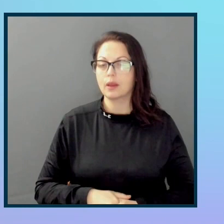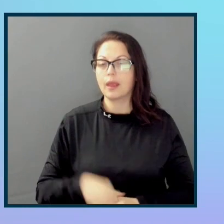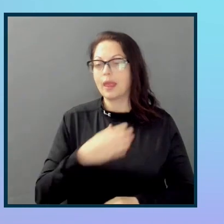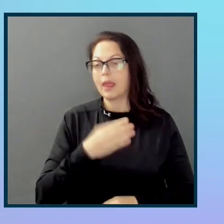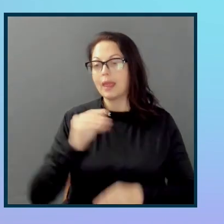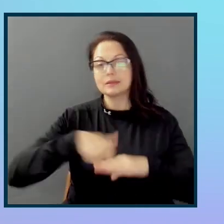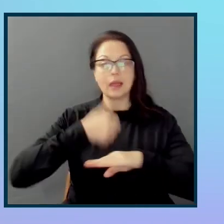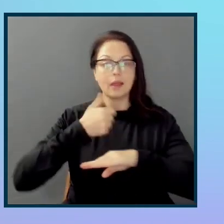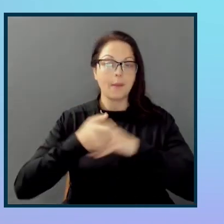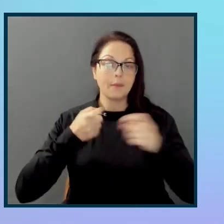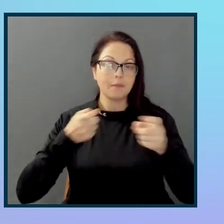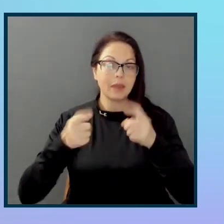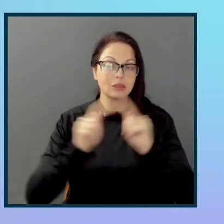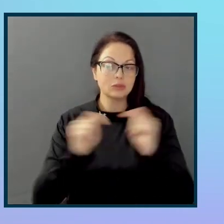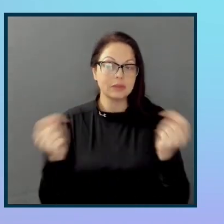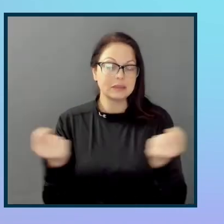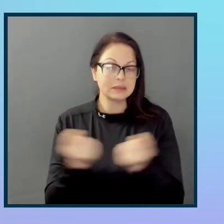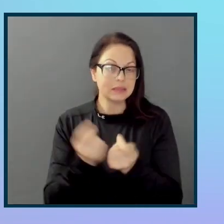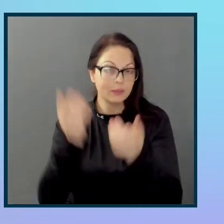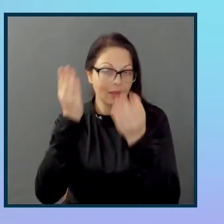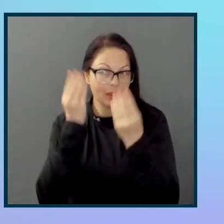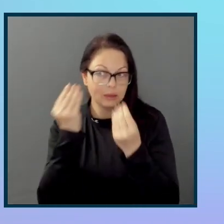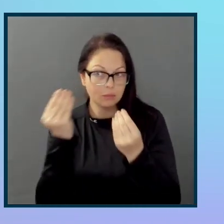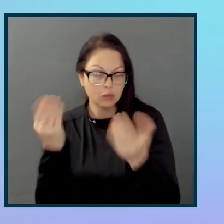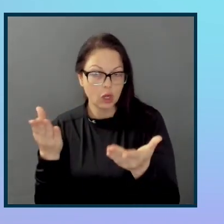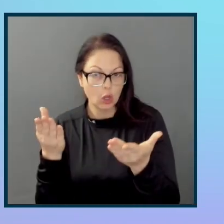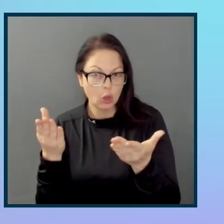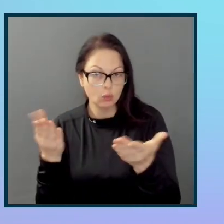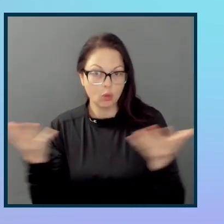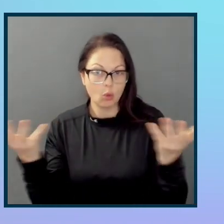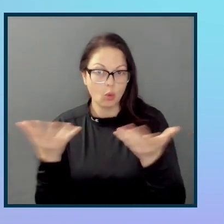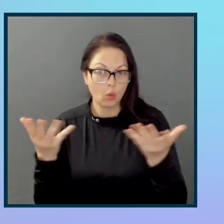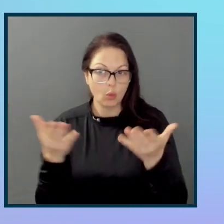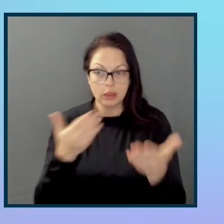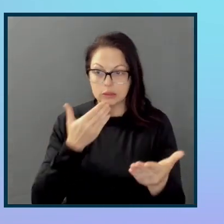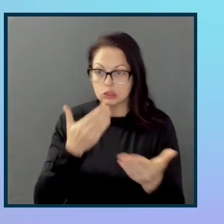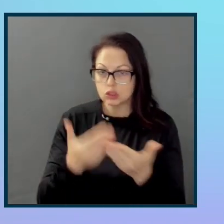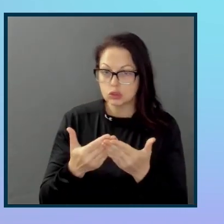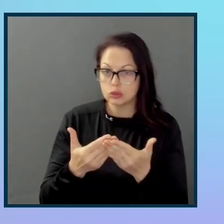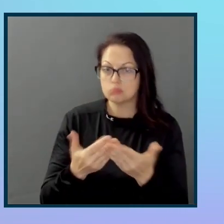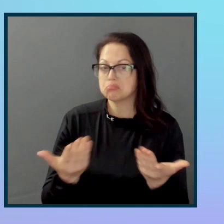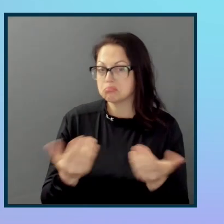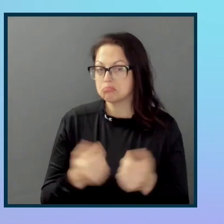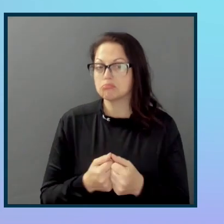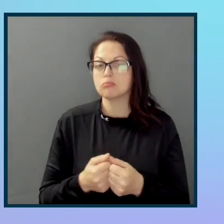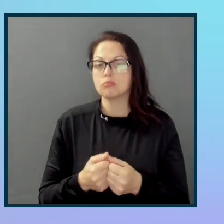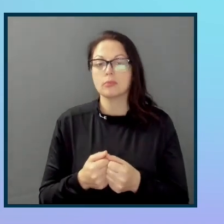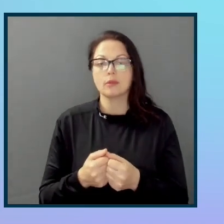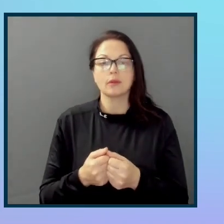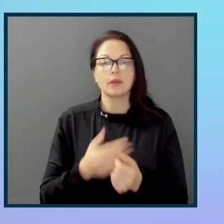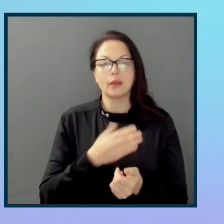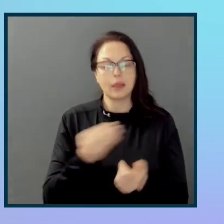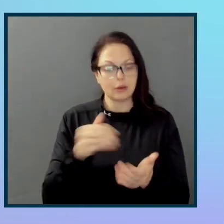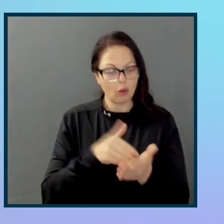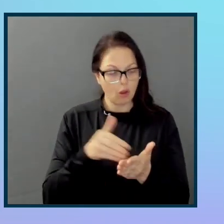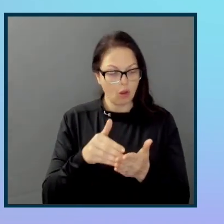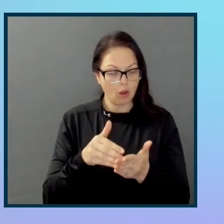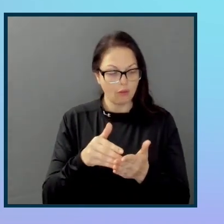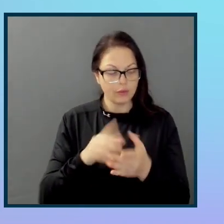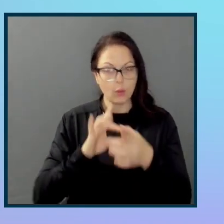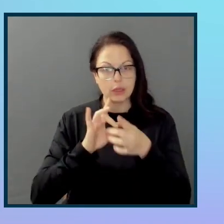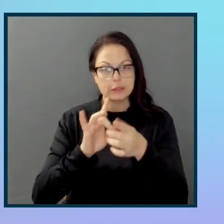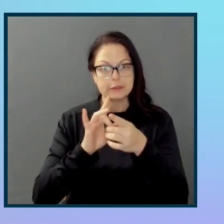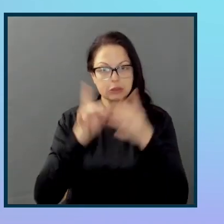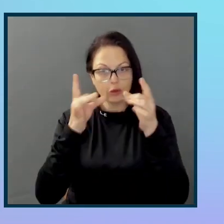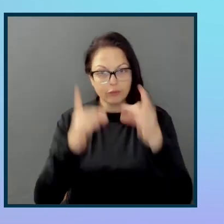things that have been done well. You know, make sure that that is on their list. I know often when it comes to feedback, a lot of